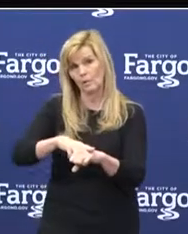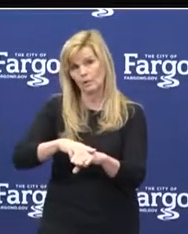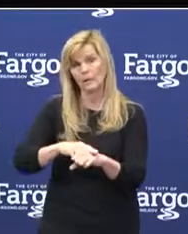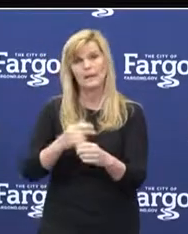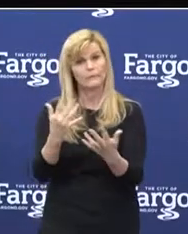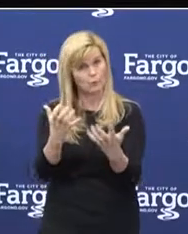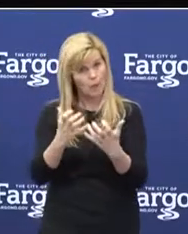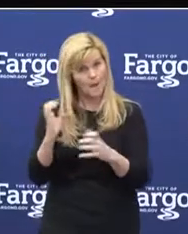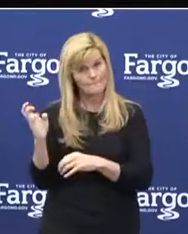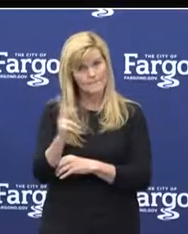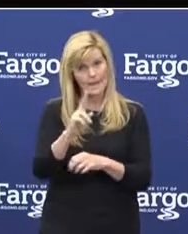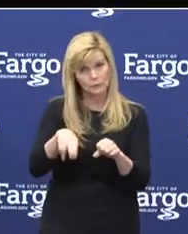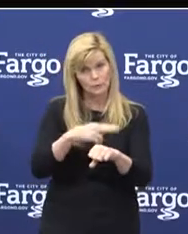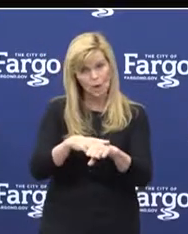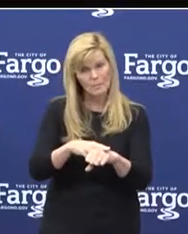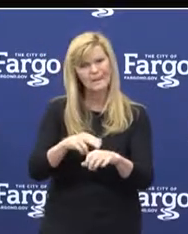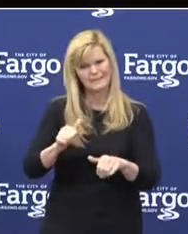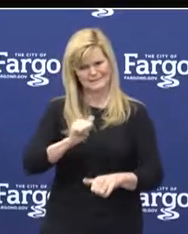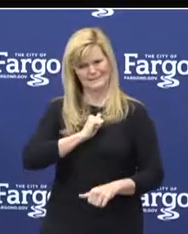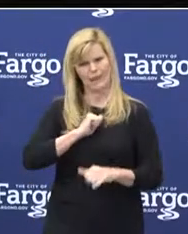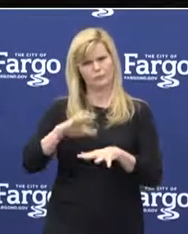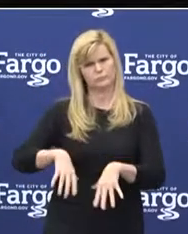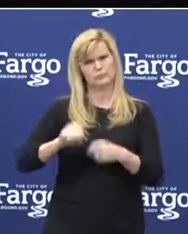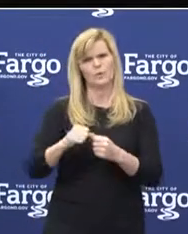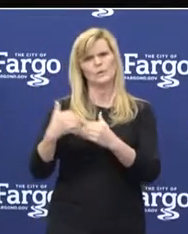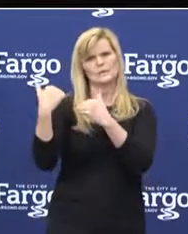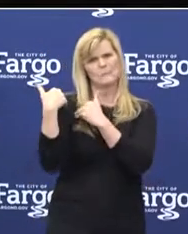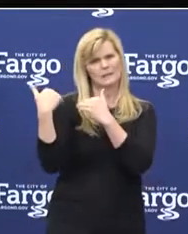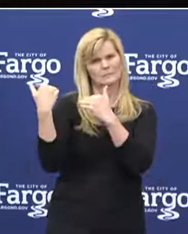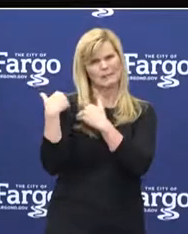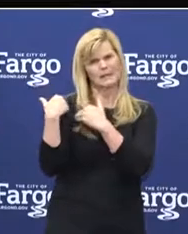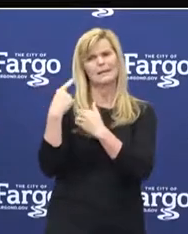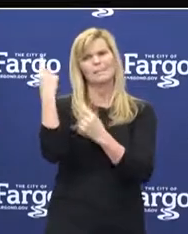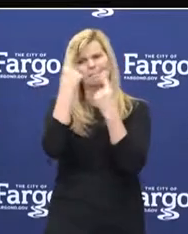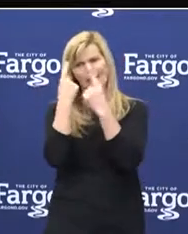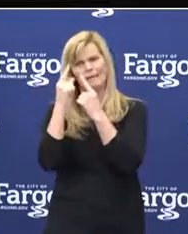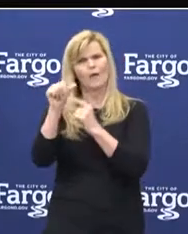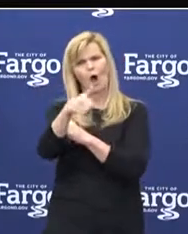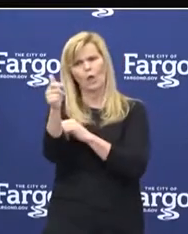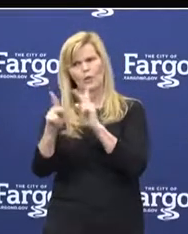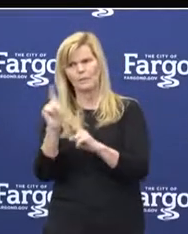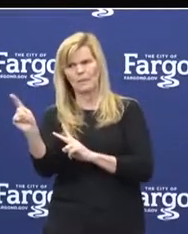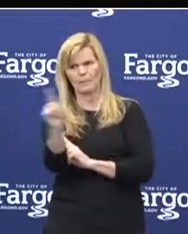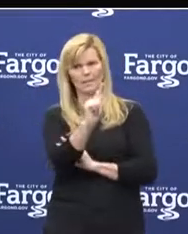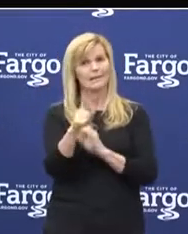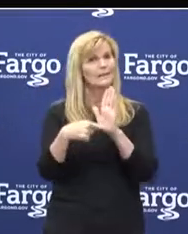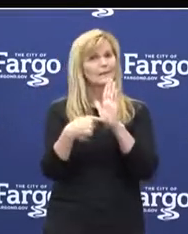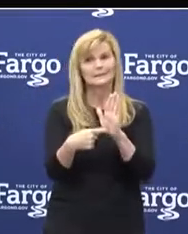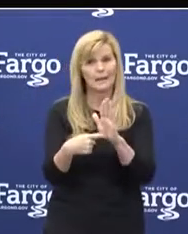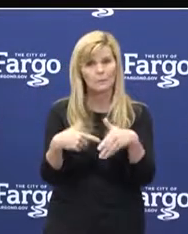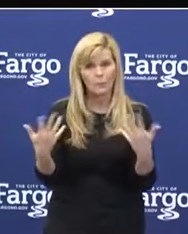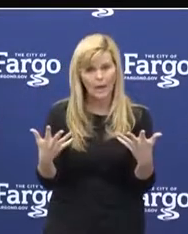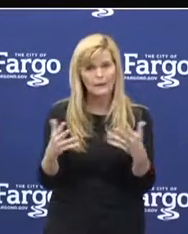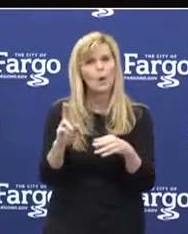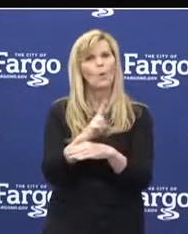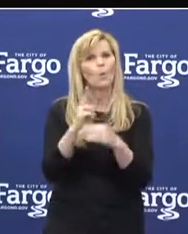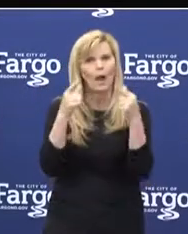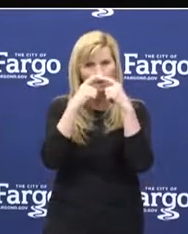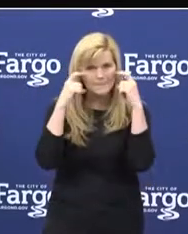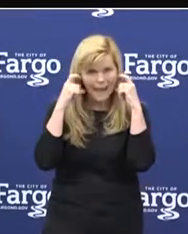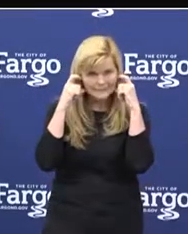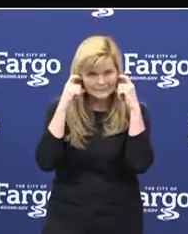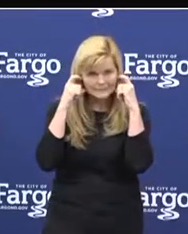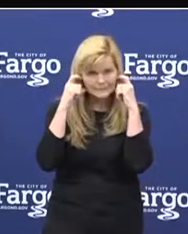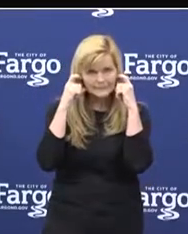that, we need to take ownership for our own actions and to think of others in the process. A good example of this is wearing a face covering.